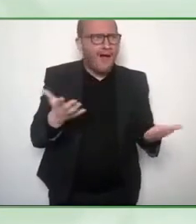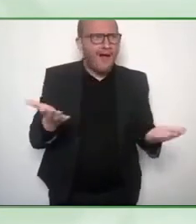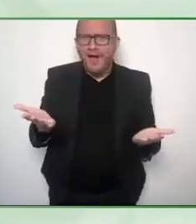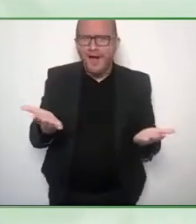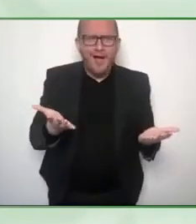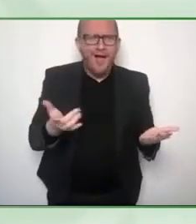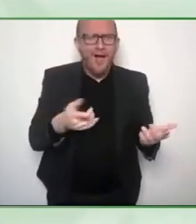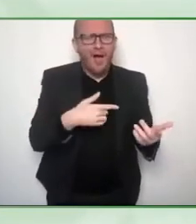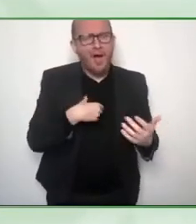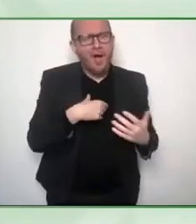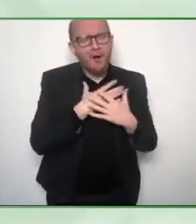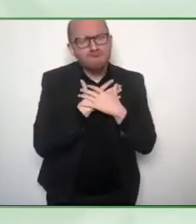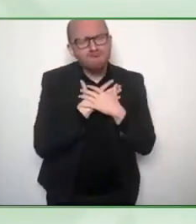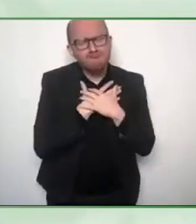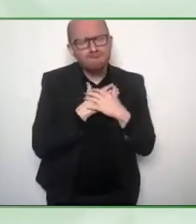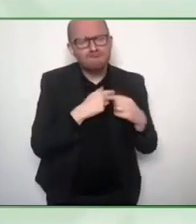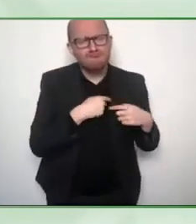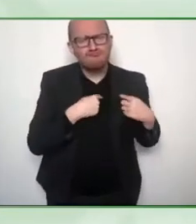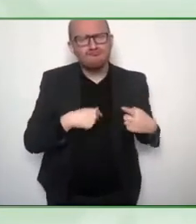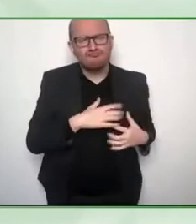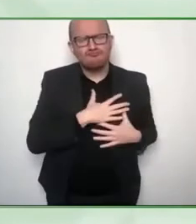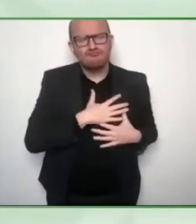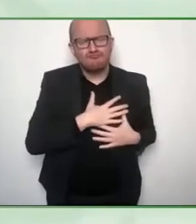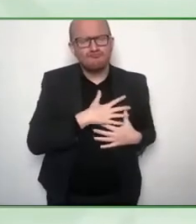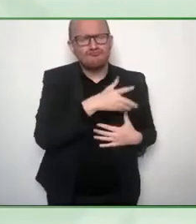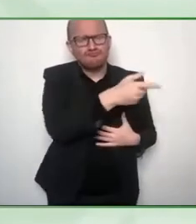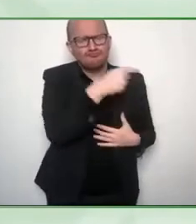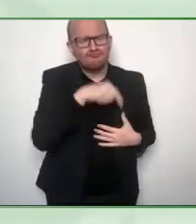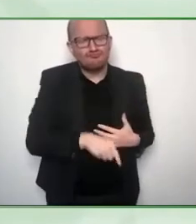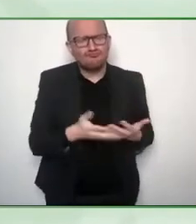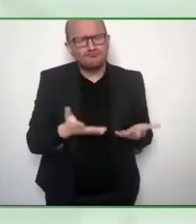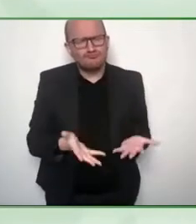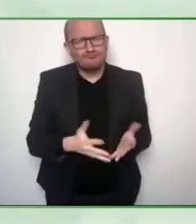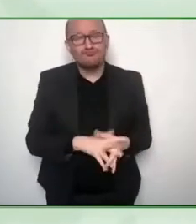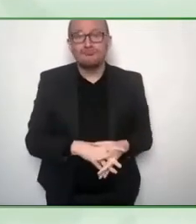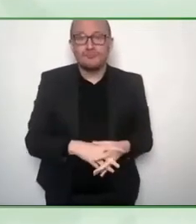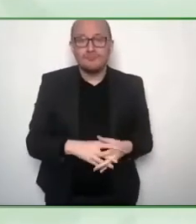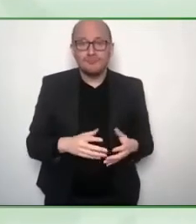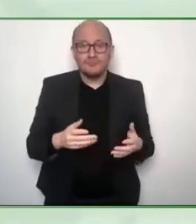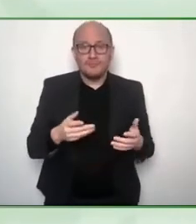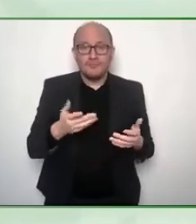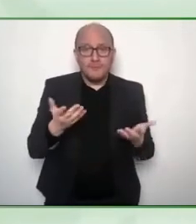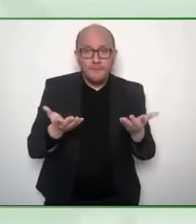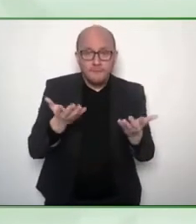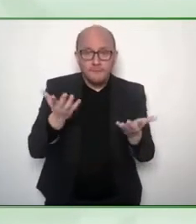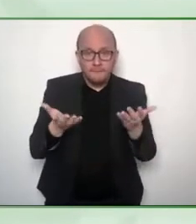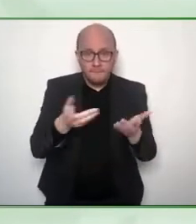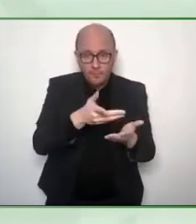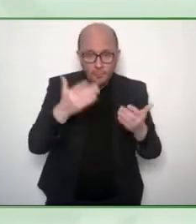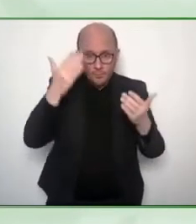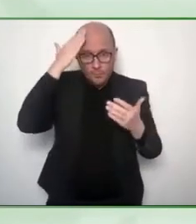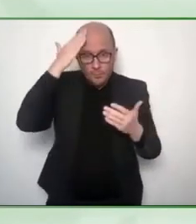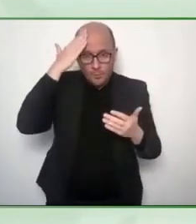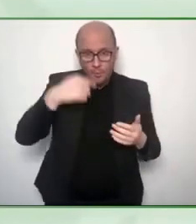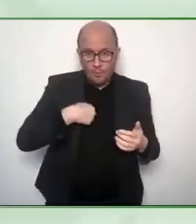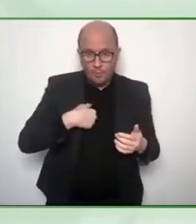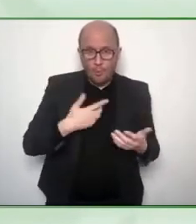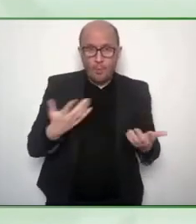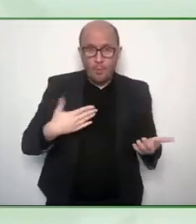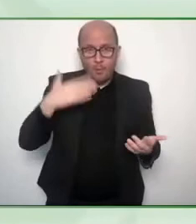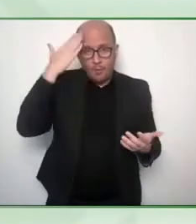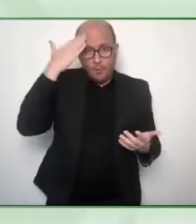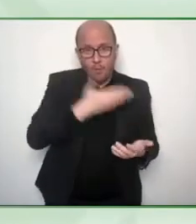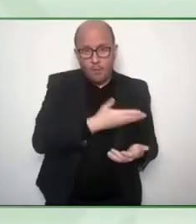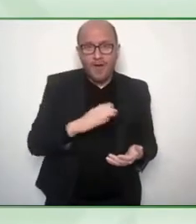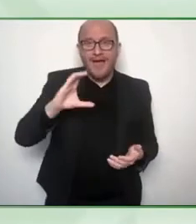we speak and before I hand over to you, Aneha, I just want to say for those of you who don't know me, I'm Caroline Casey, the troublemaker